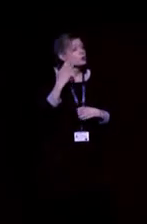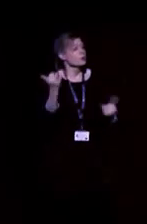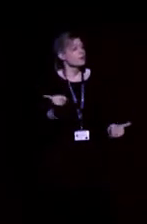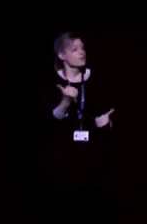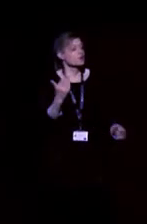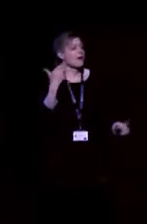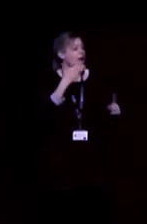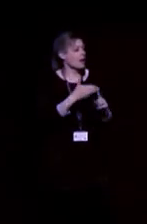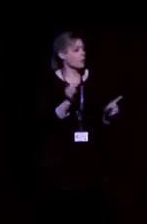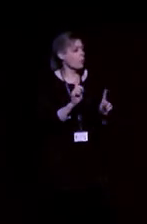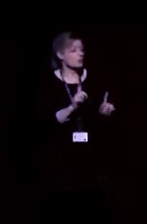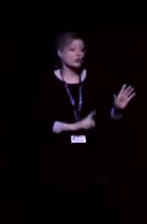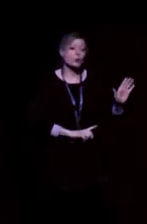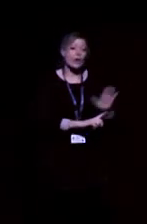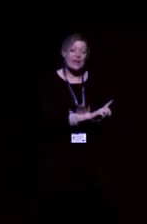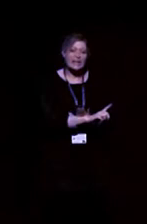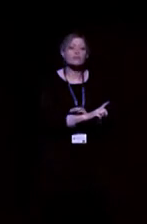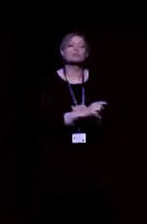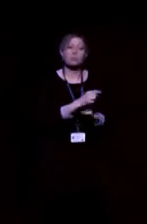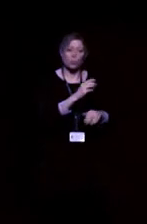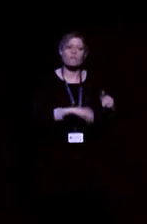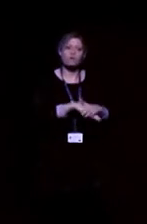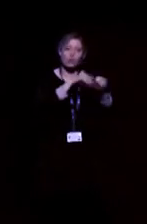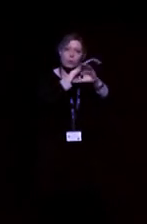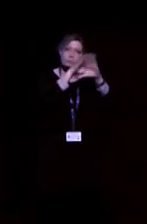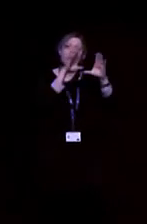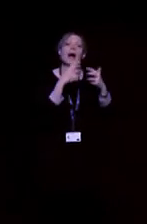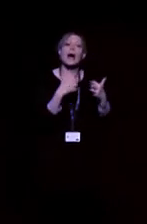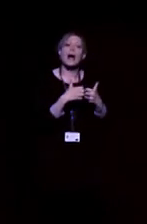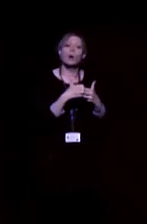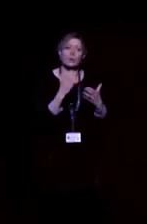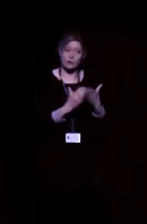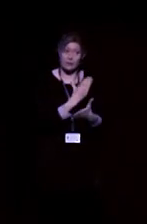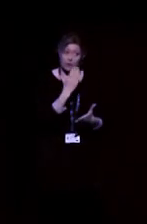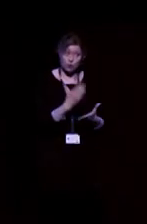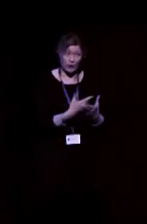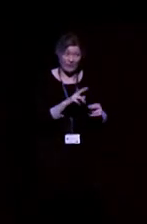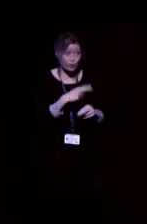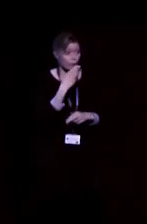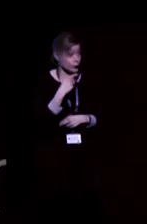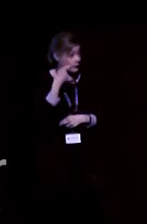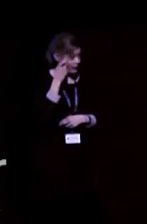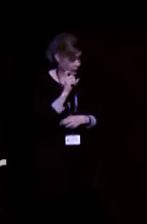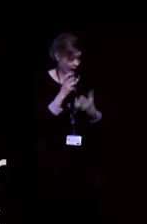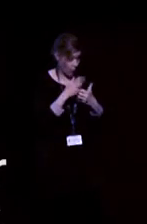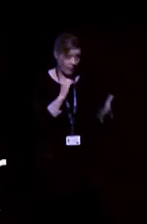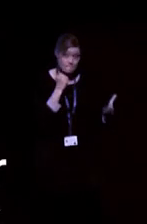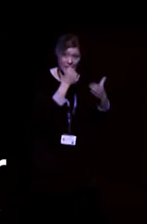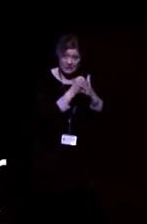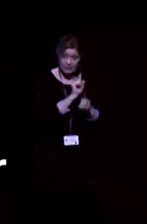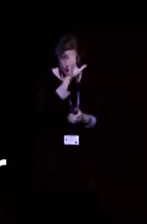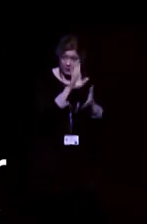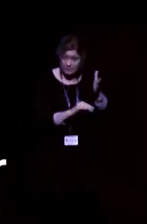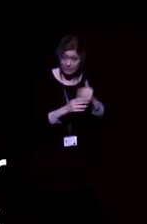understanding how we can make the most of hearing aids for every single hearing aid user in this room. But